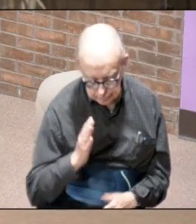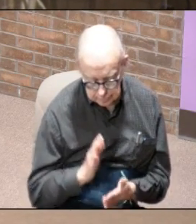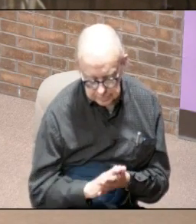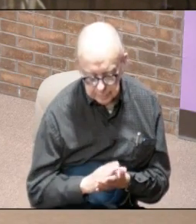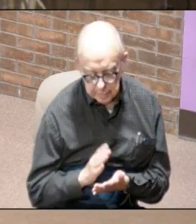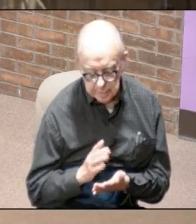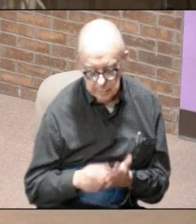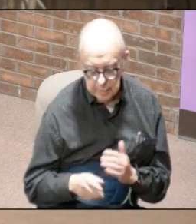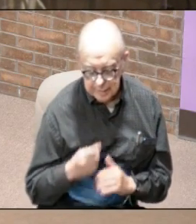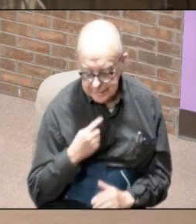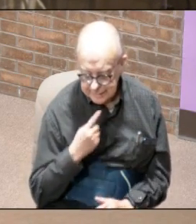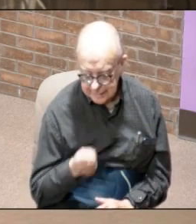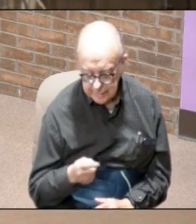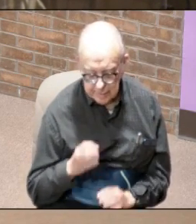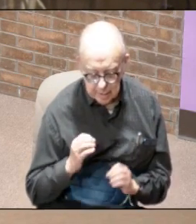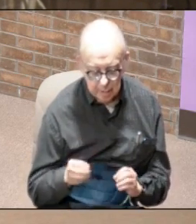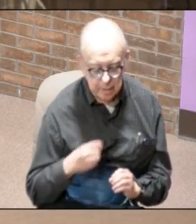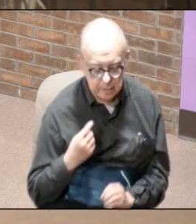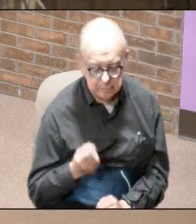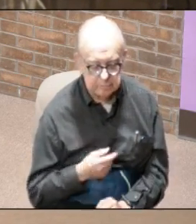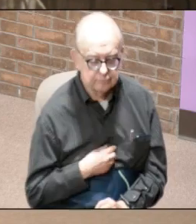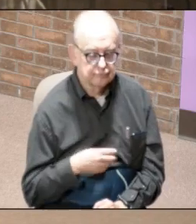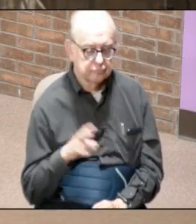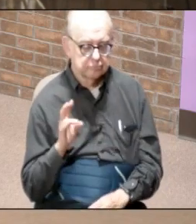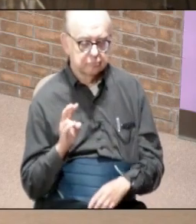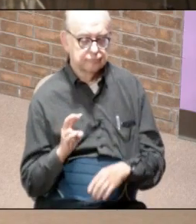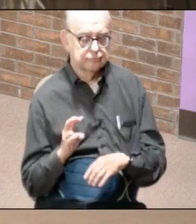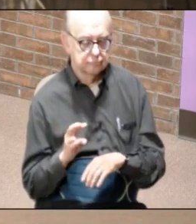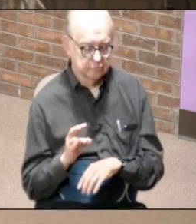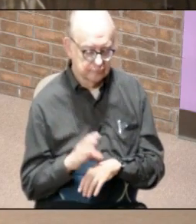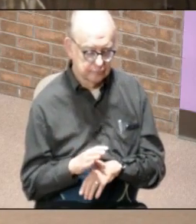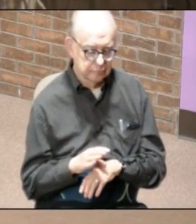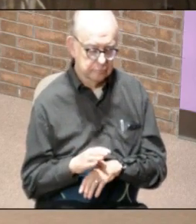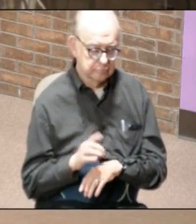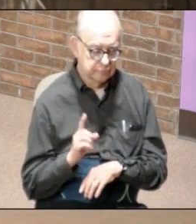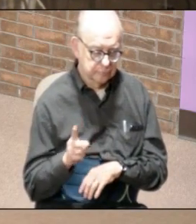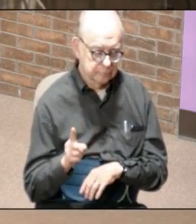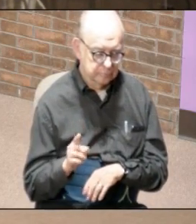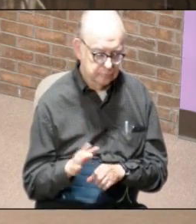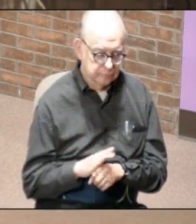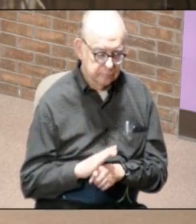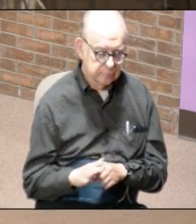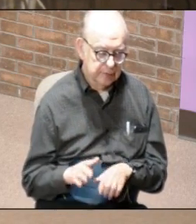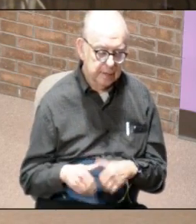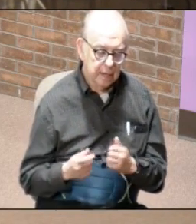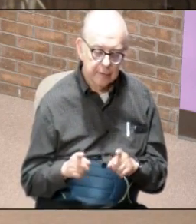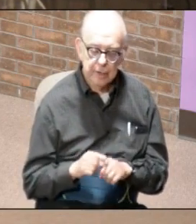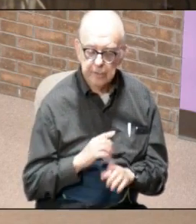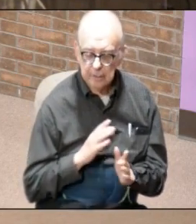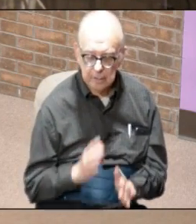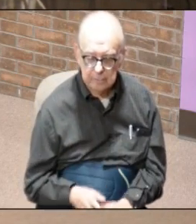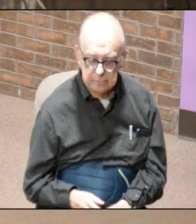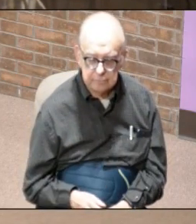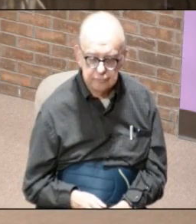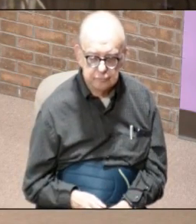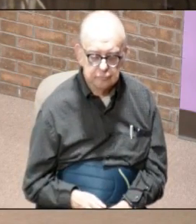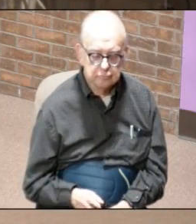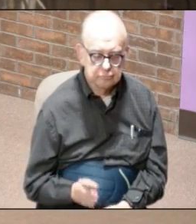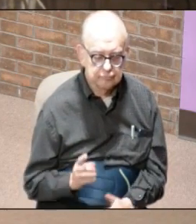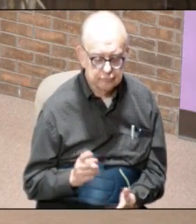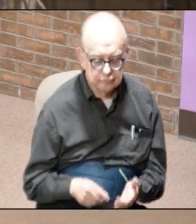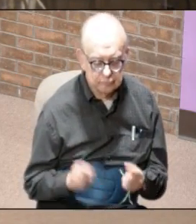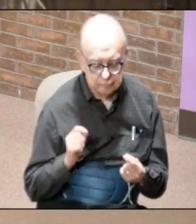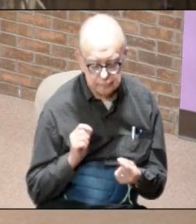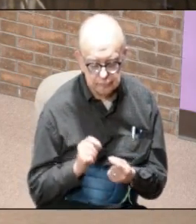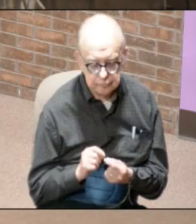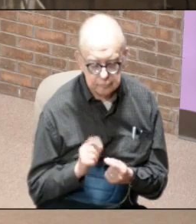is that those seven churches will take up your complete life as a Christian and what point